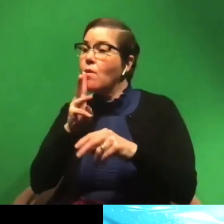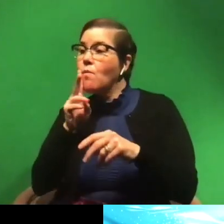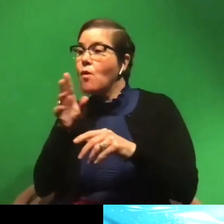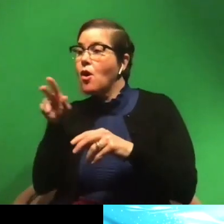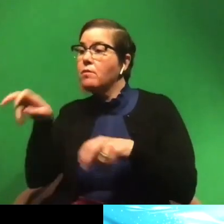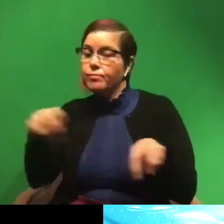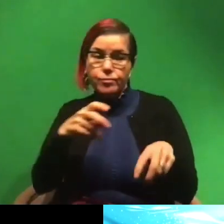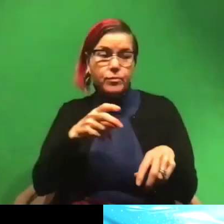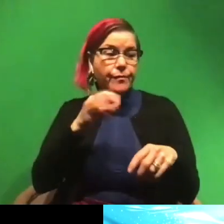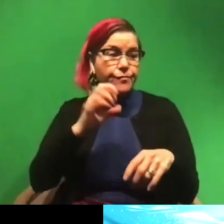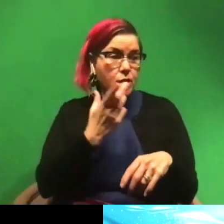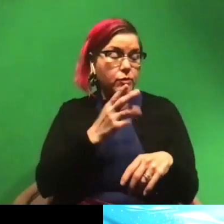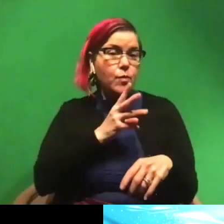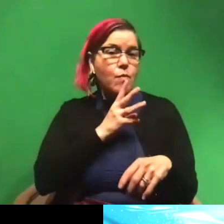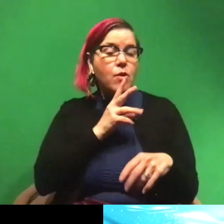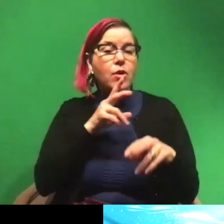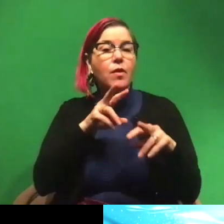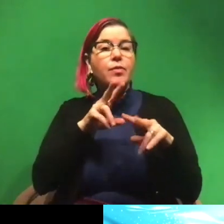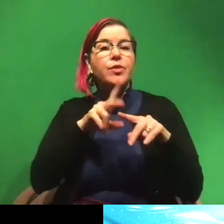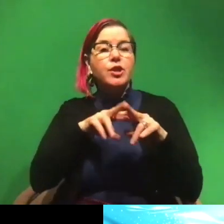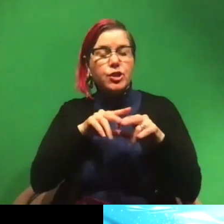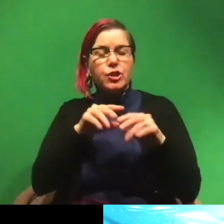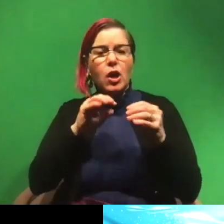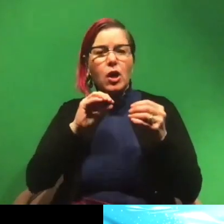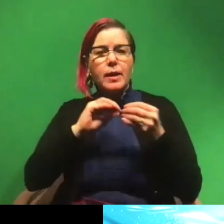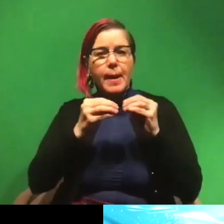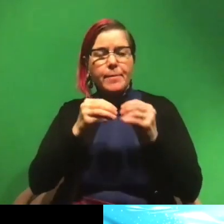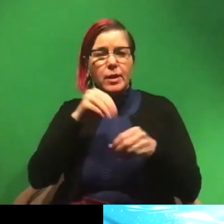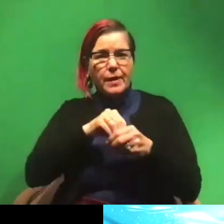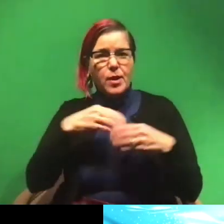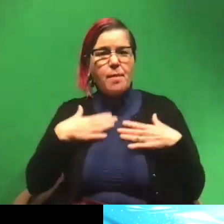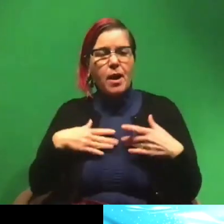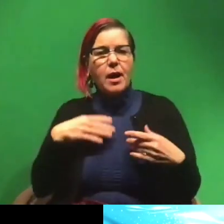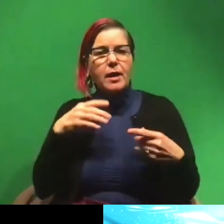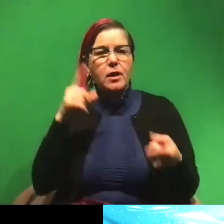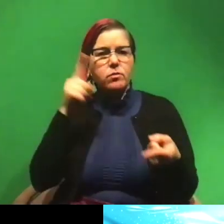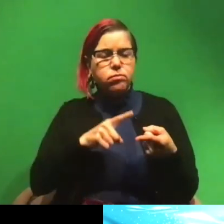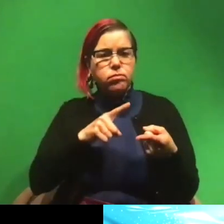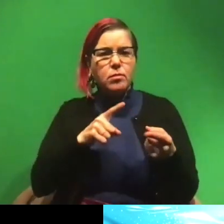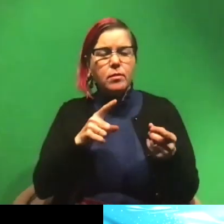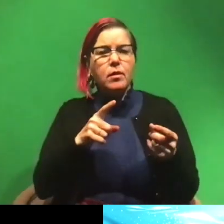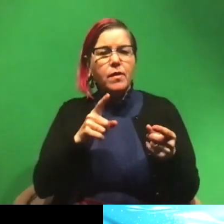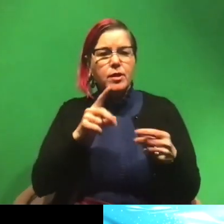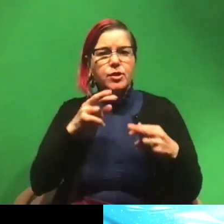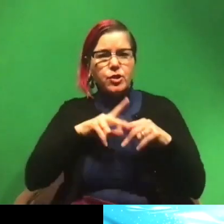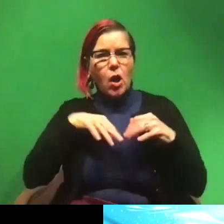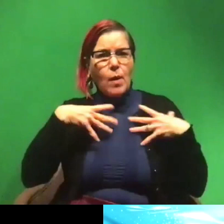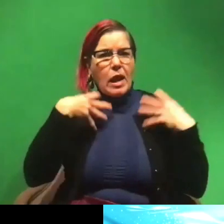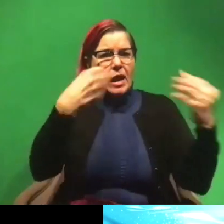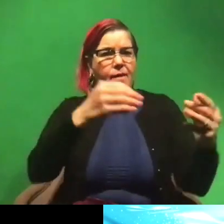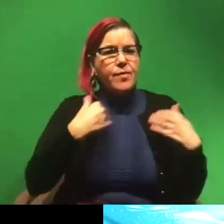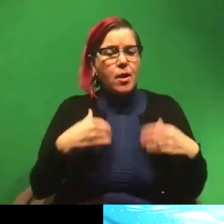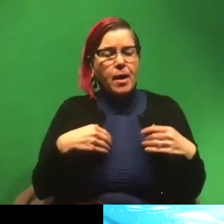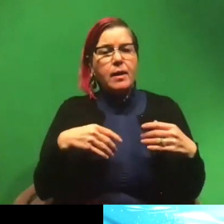water is that the salt concentration would be diluted because all of the salt would leave their body and move